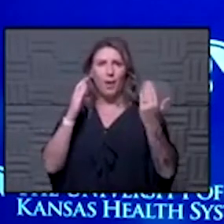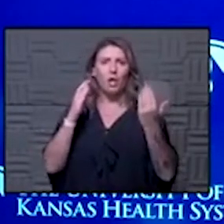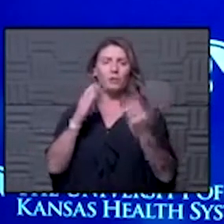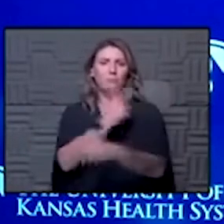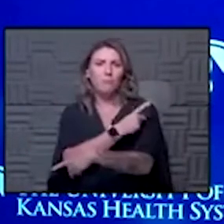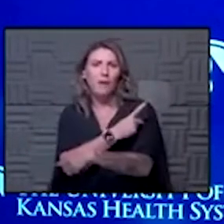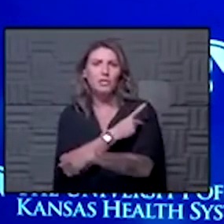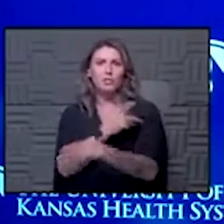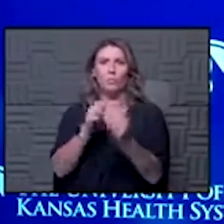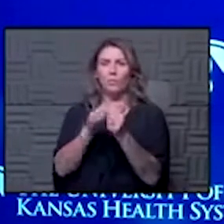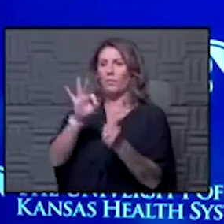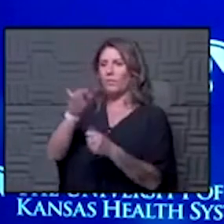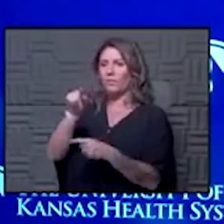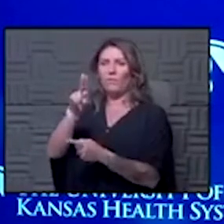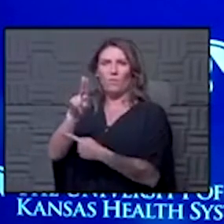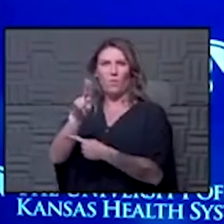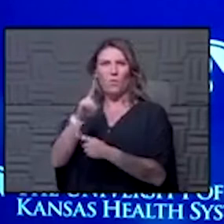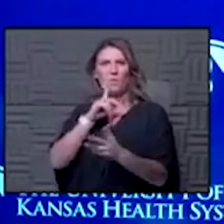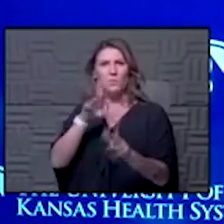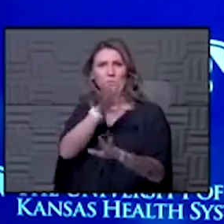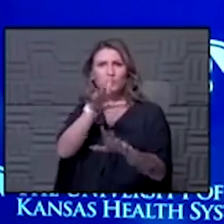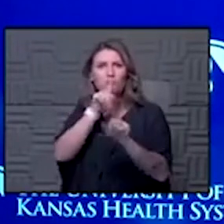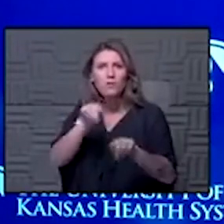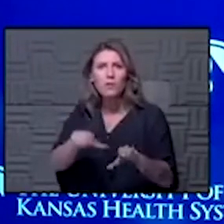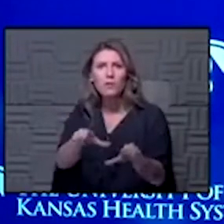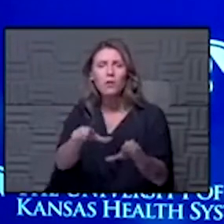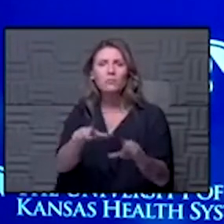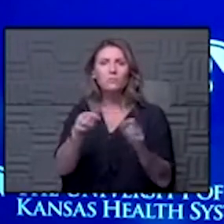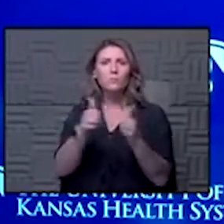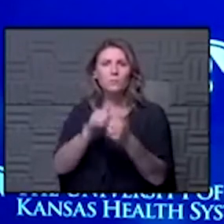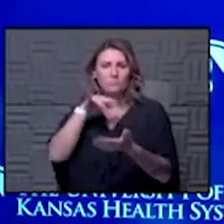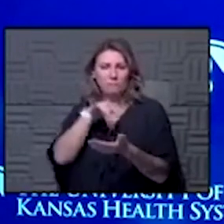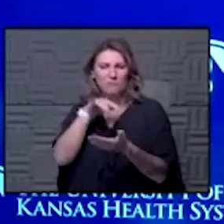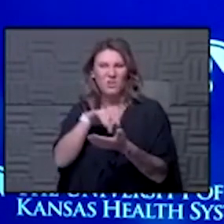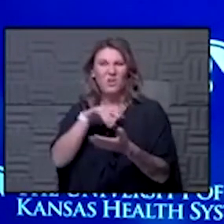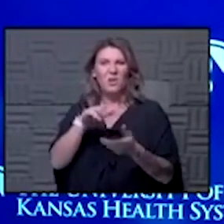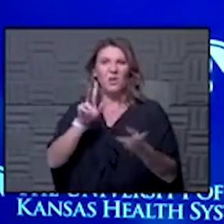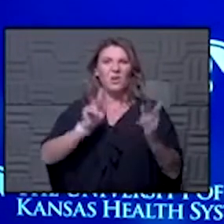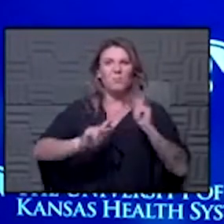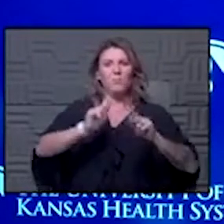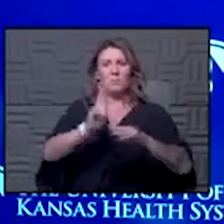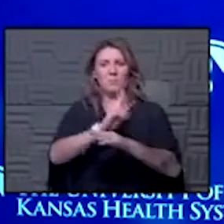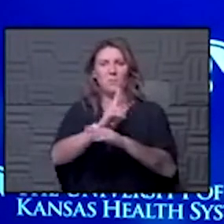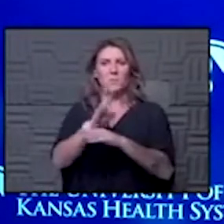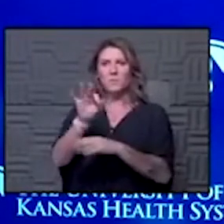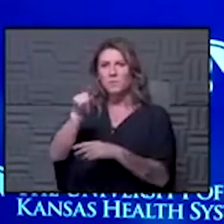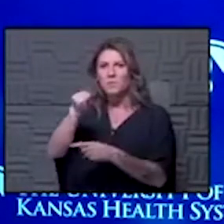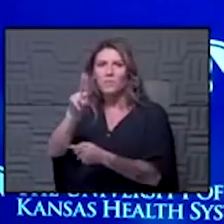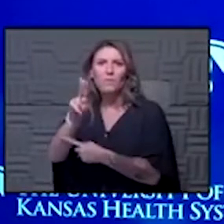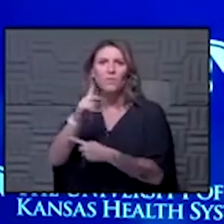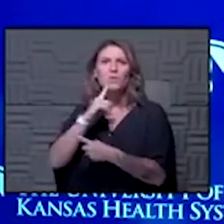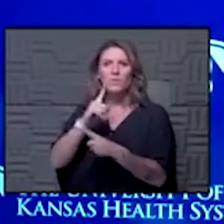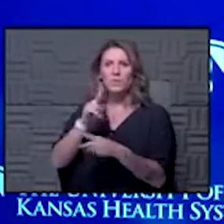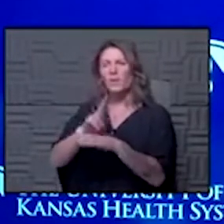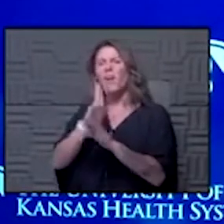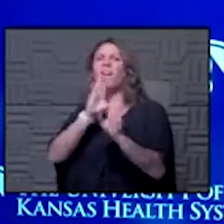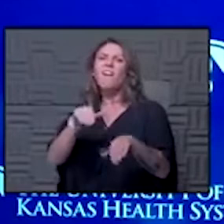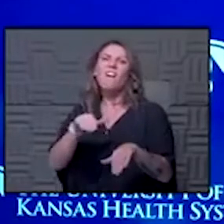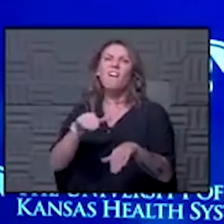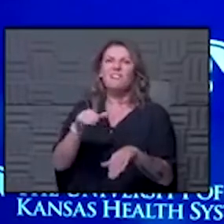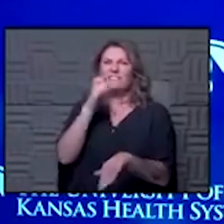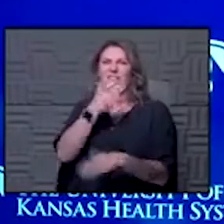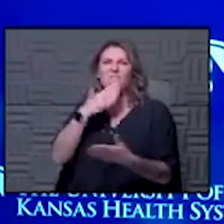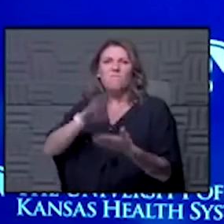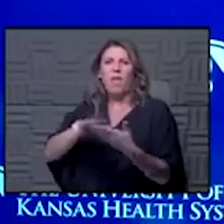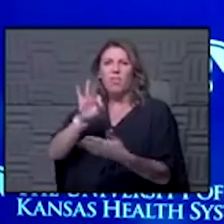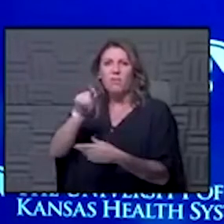flu. What's your reaction to this study especially as people use flu as a comparison to downplay the virus and also what